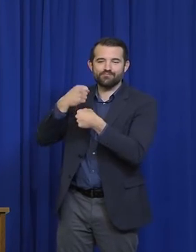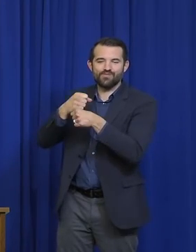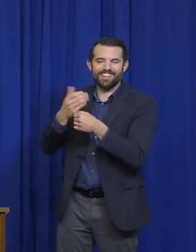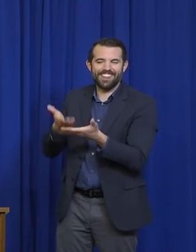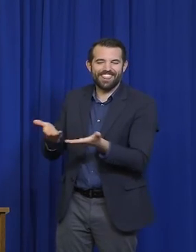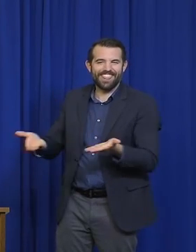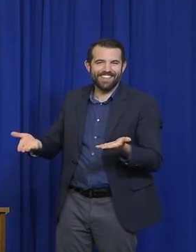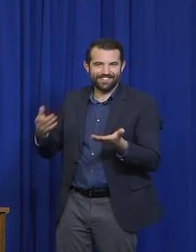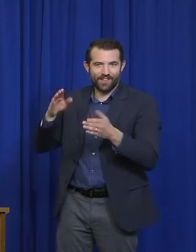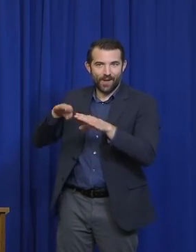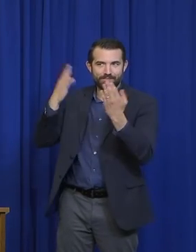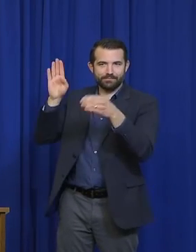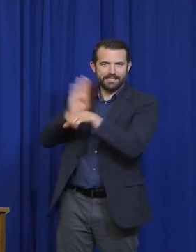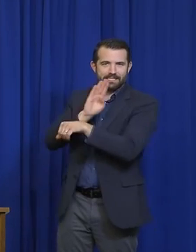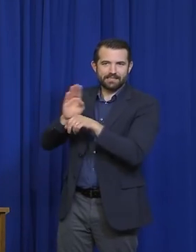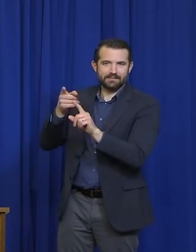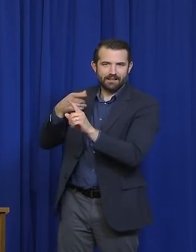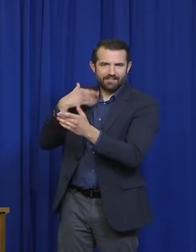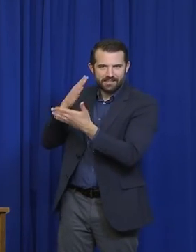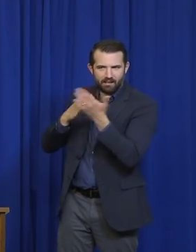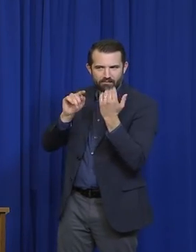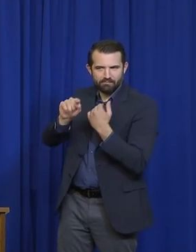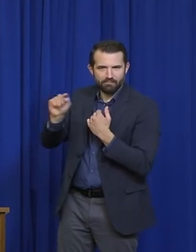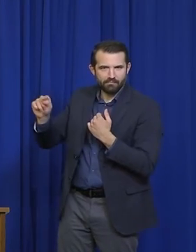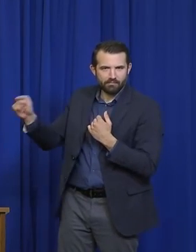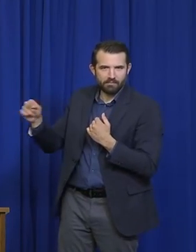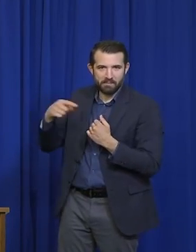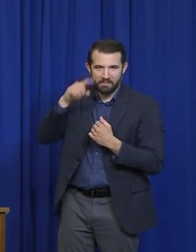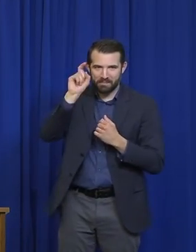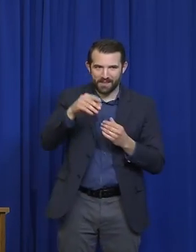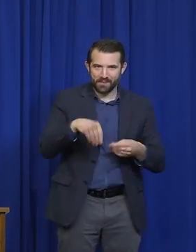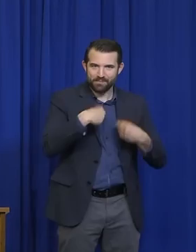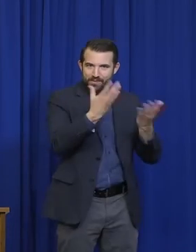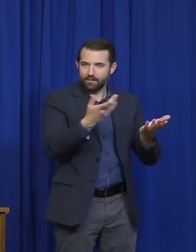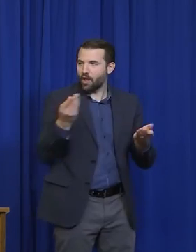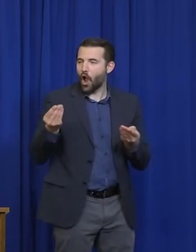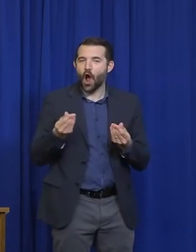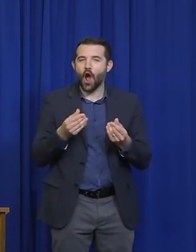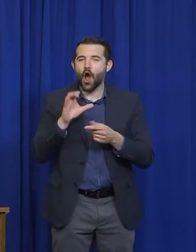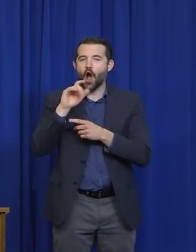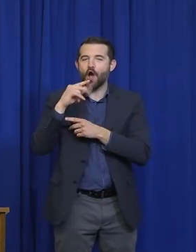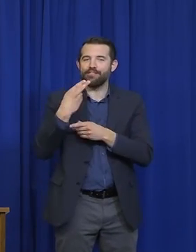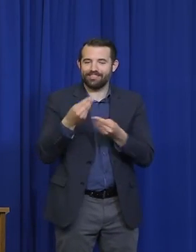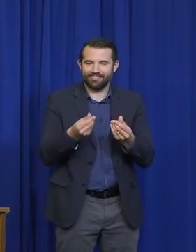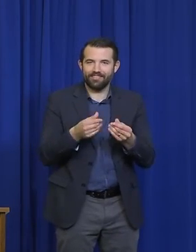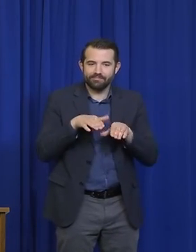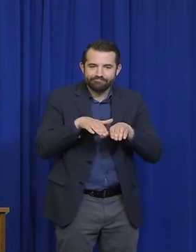to some extent, that they provide the cloth for the cloth coverings.